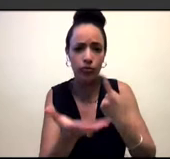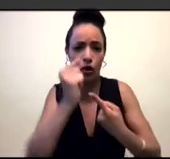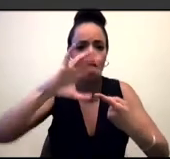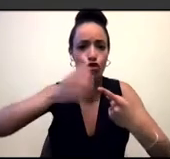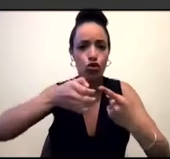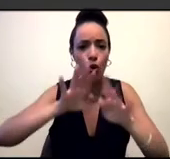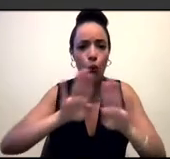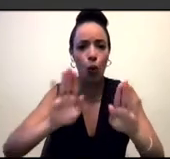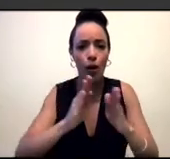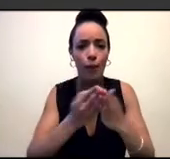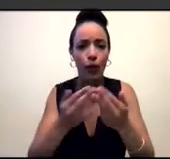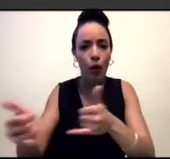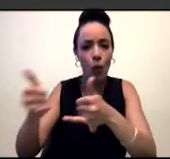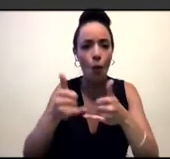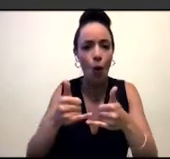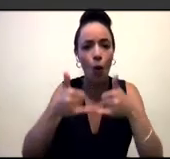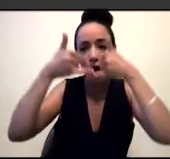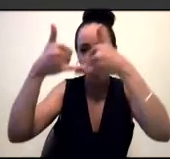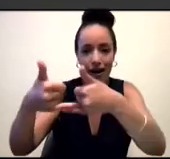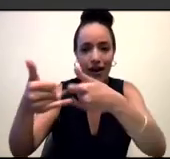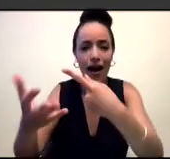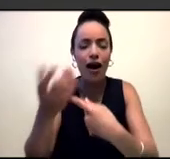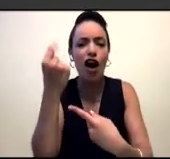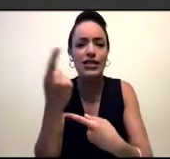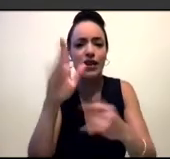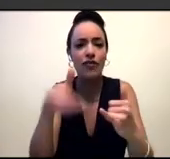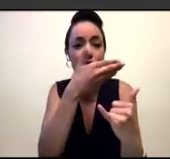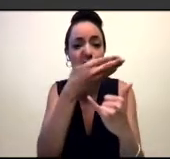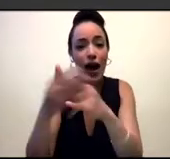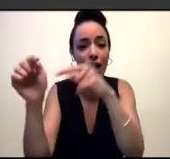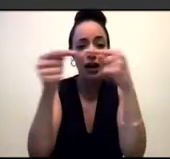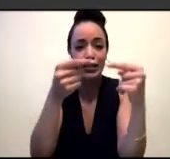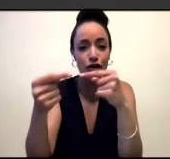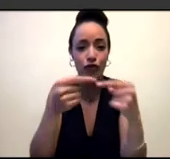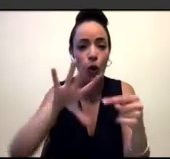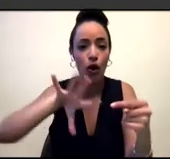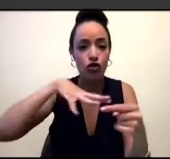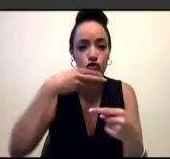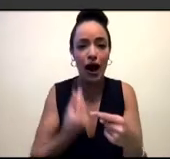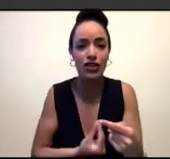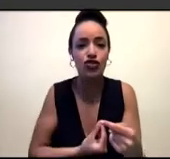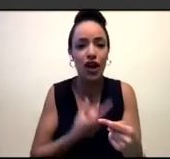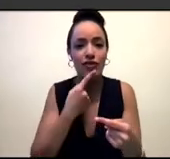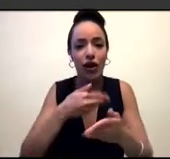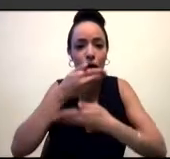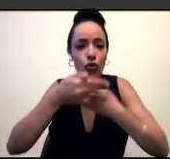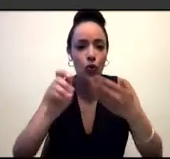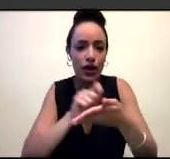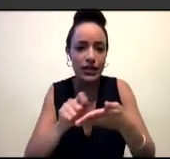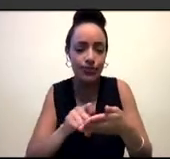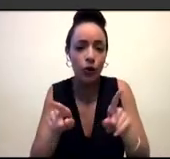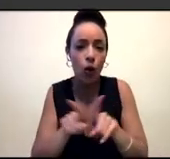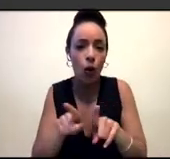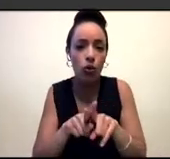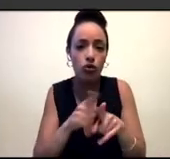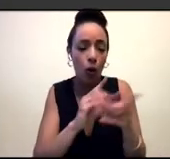Lambda Literary Finalist in Transgender Fiction. And The Map of Salt and Stars, which was translated into 20 languages